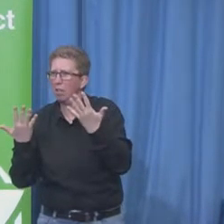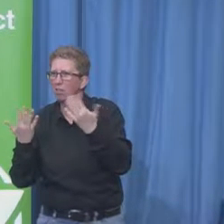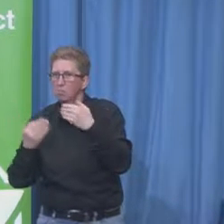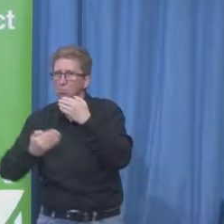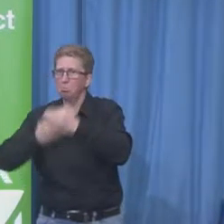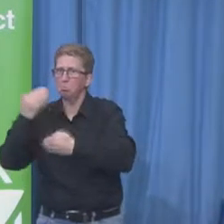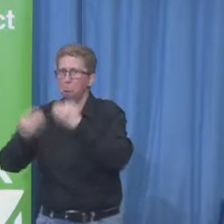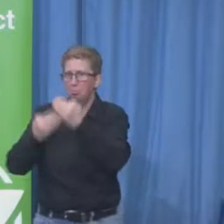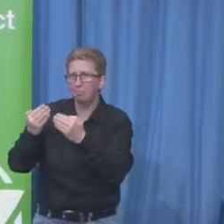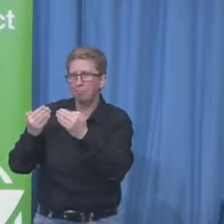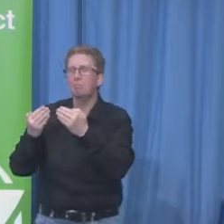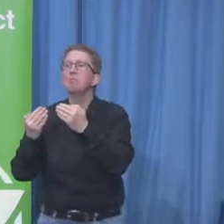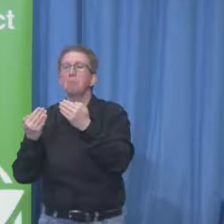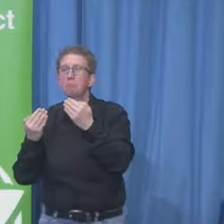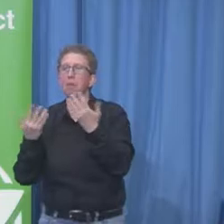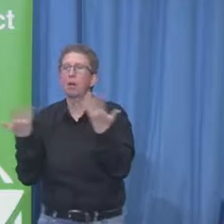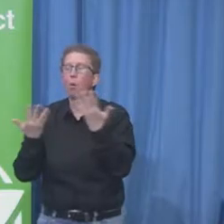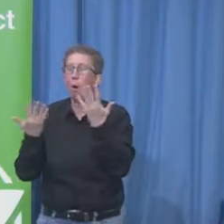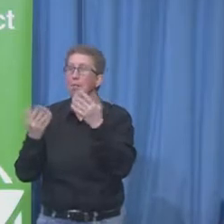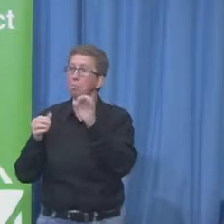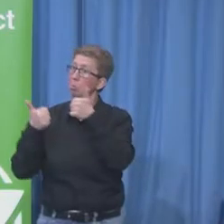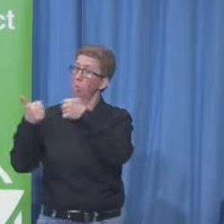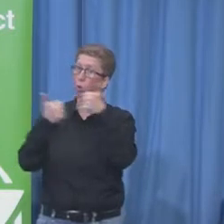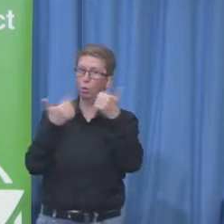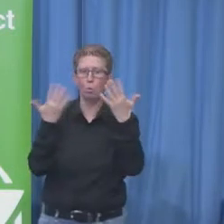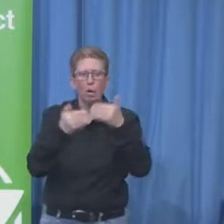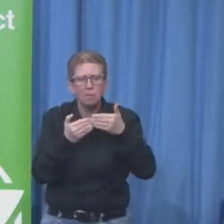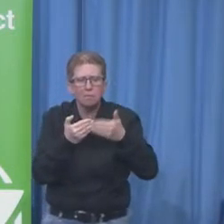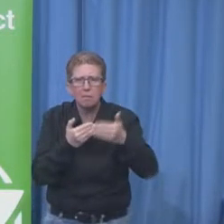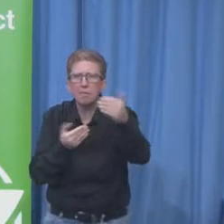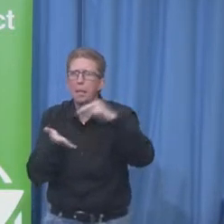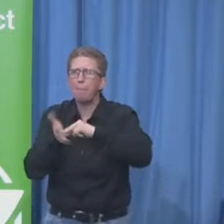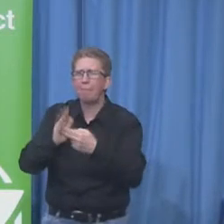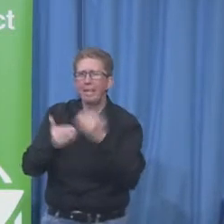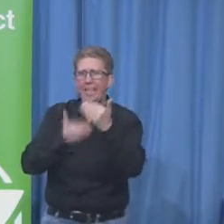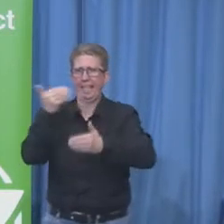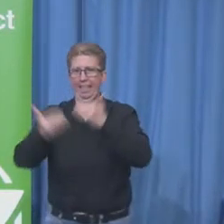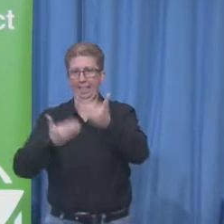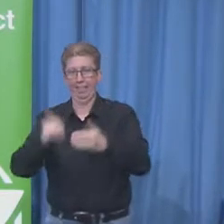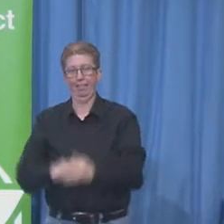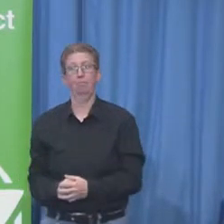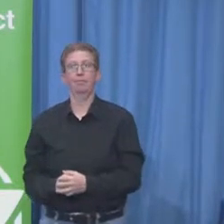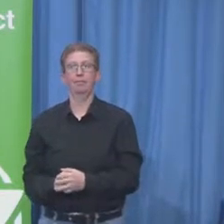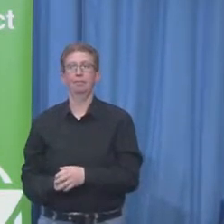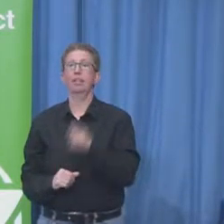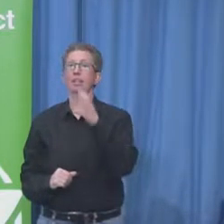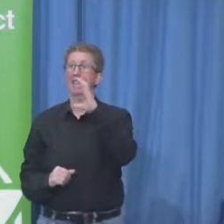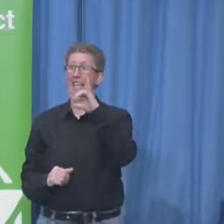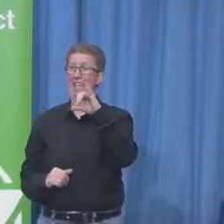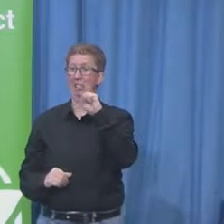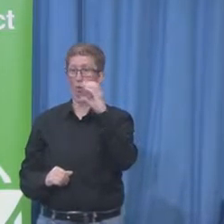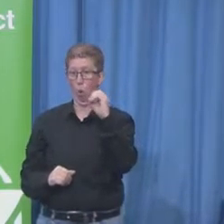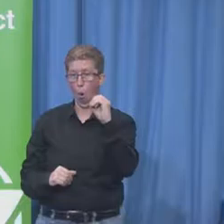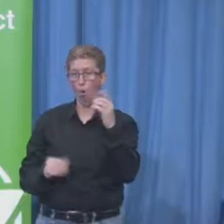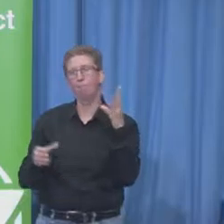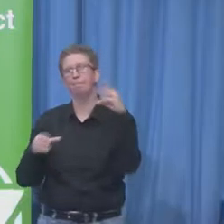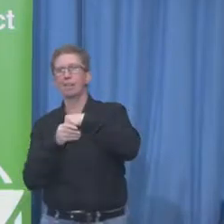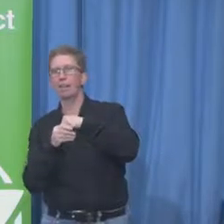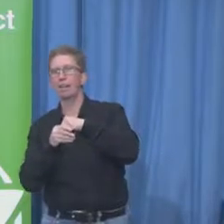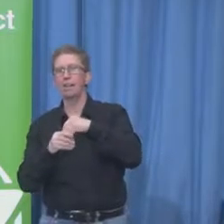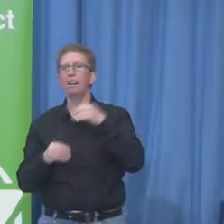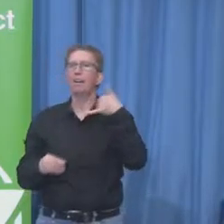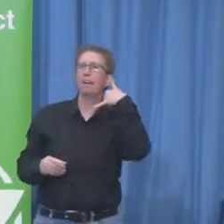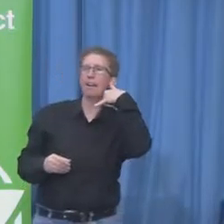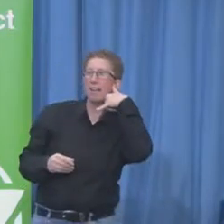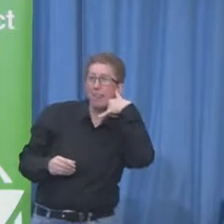as a little bit of backdrop, in case you don't know Cisco, Cisco is the worldwide leader in telecommunications and collaboration technologies. We're in